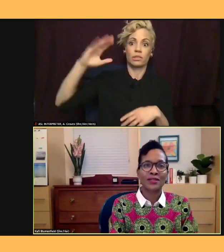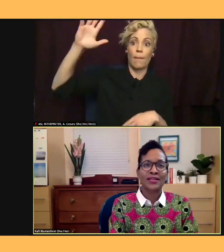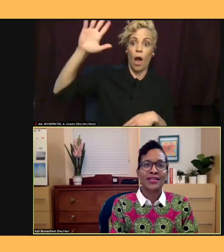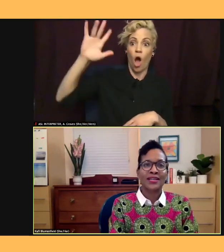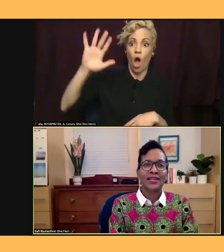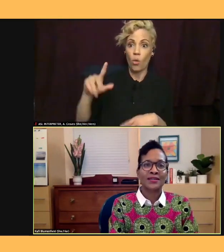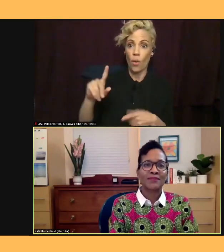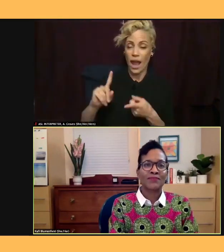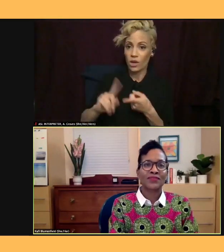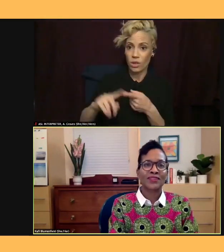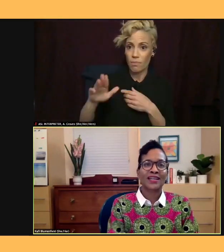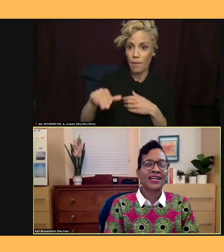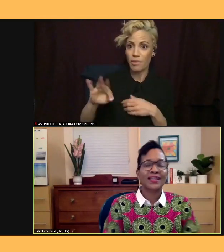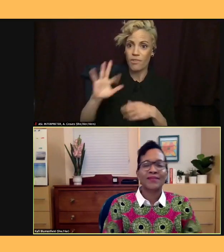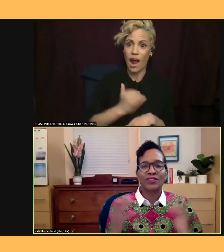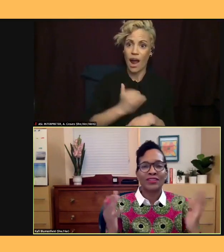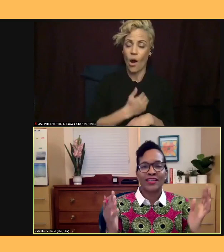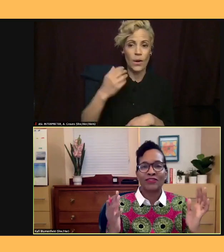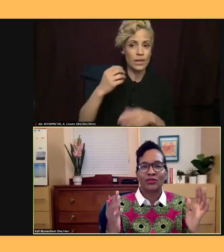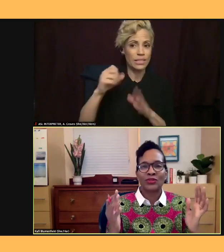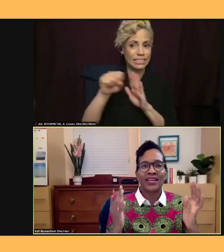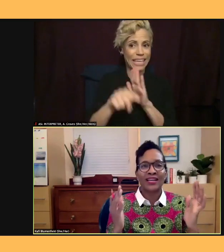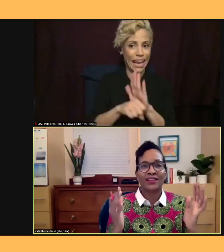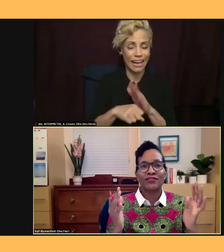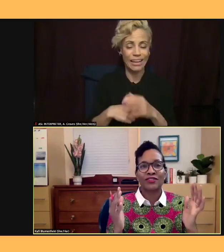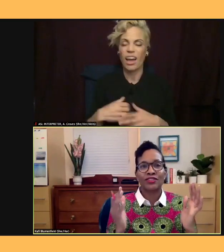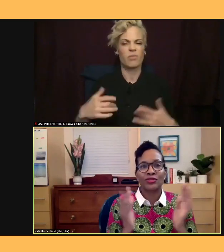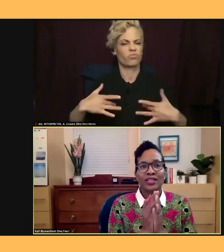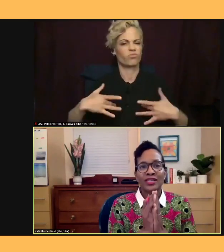I am very thankful. We have three